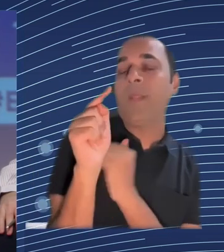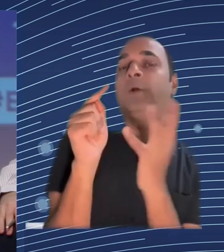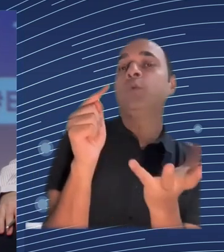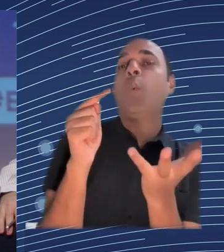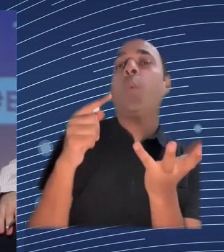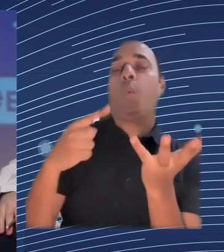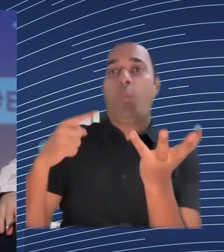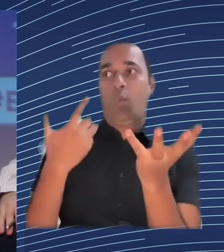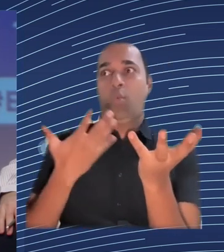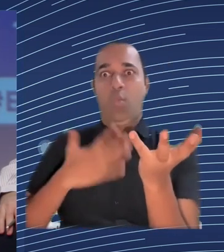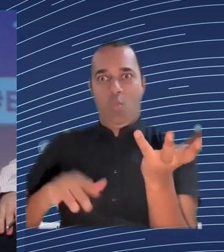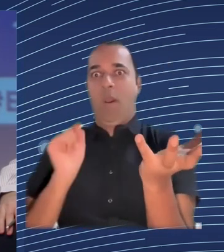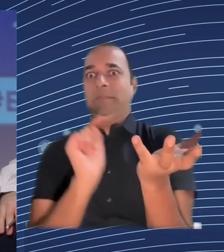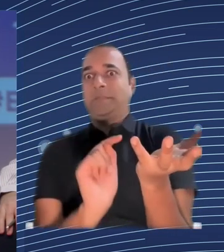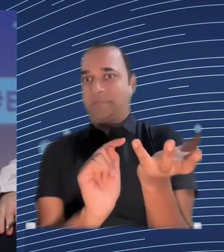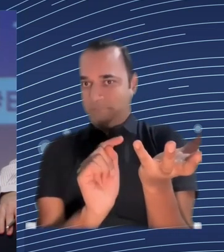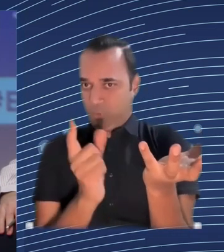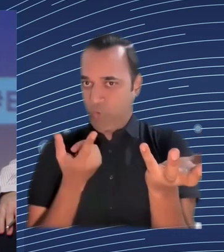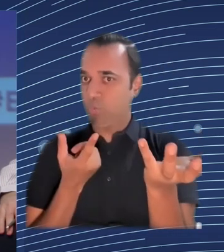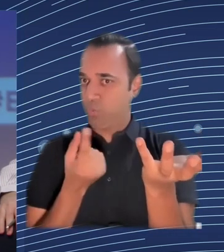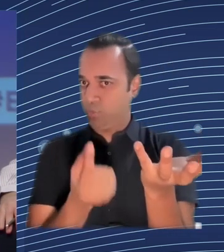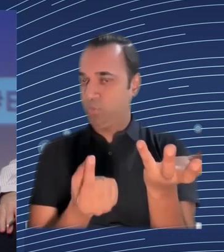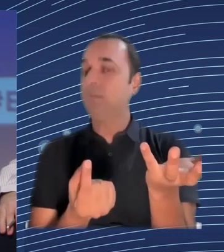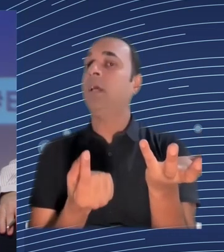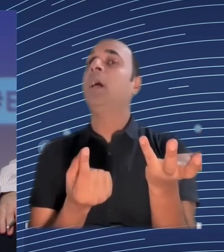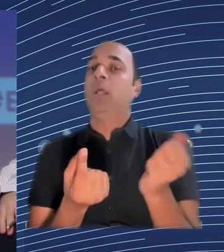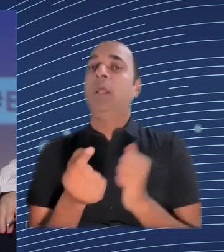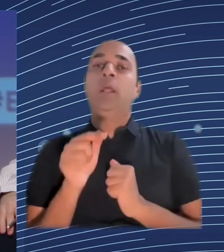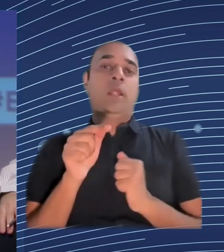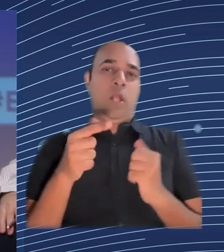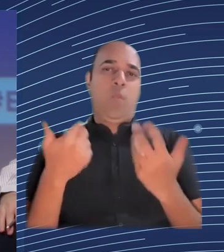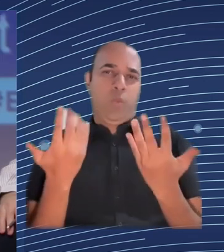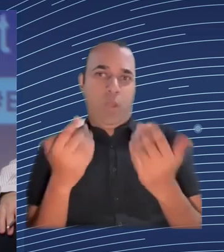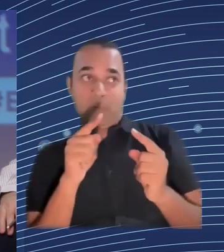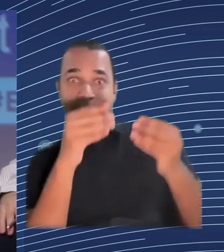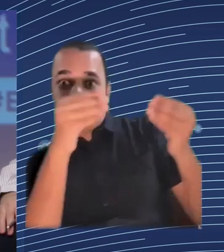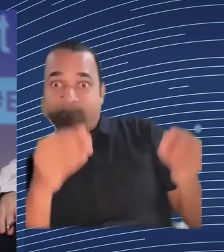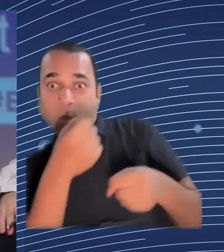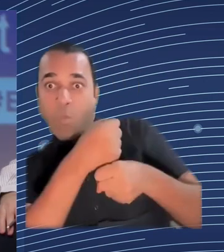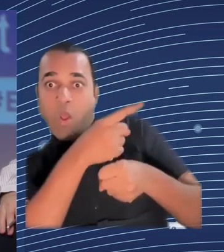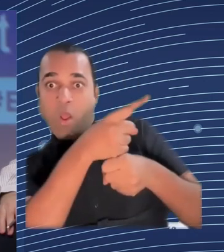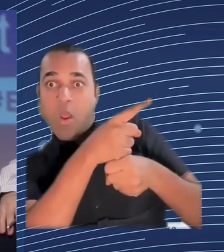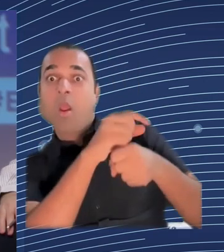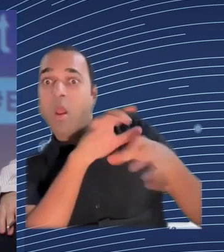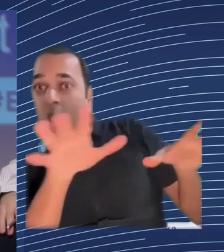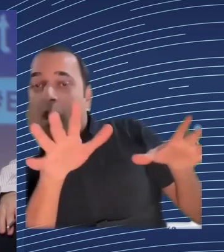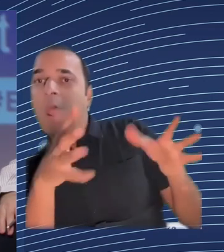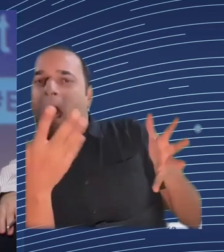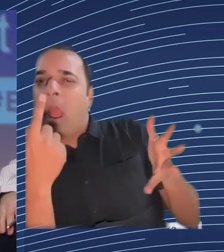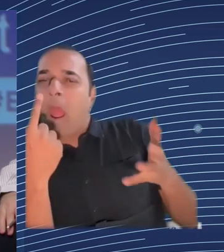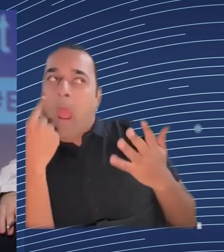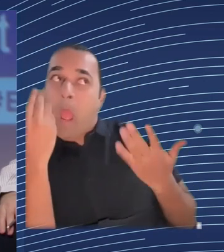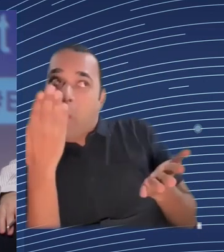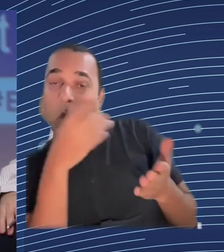be regulated by law permanent surveillance measures should only be permitted in exceptional